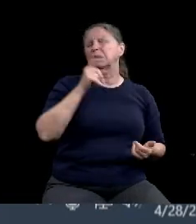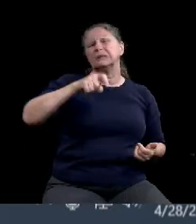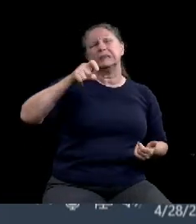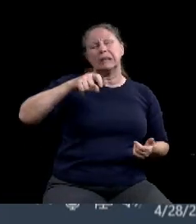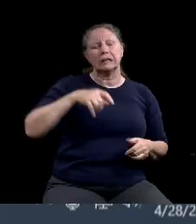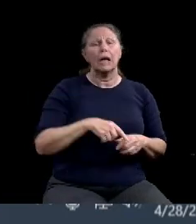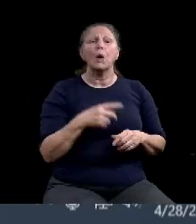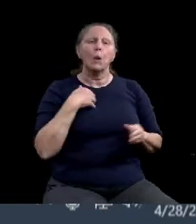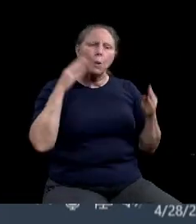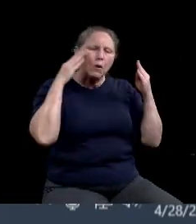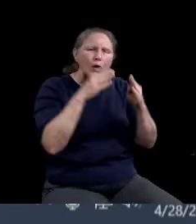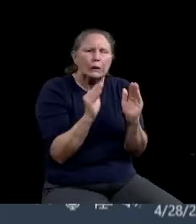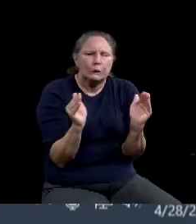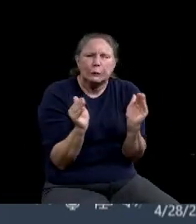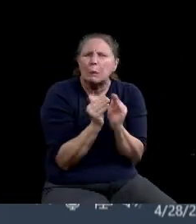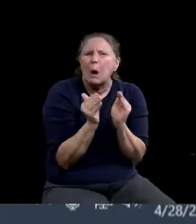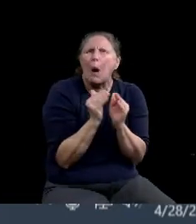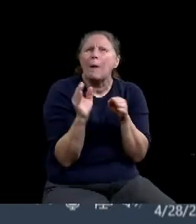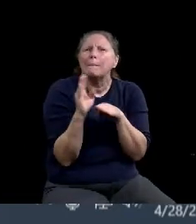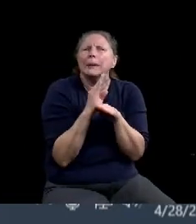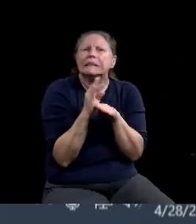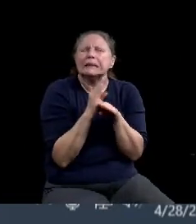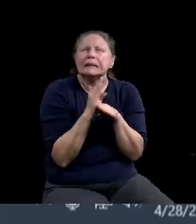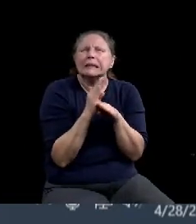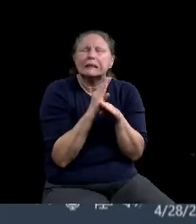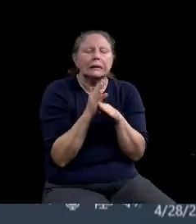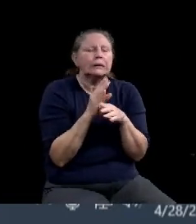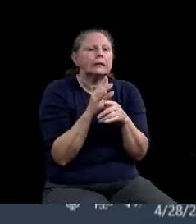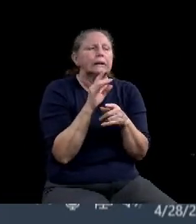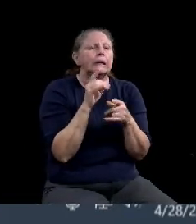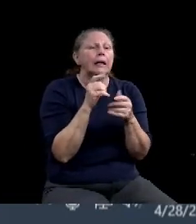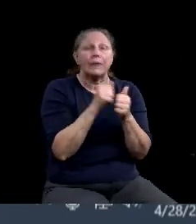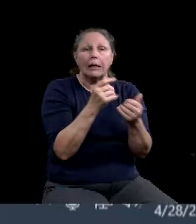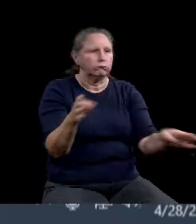specifically that were closed, that are closed during this COVID